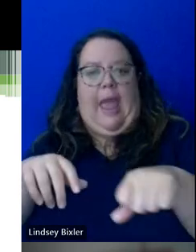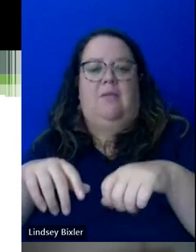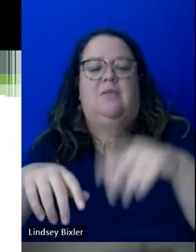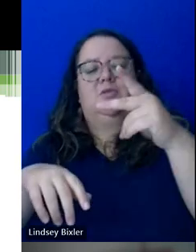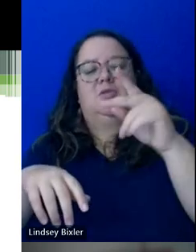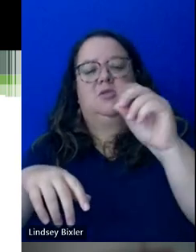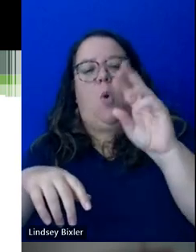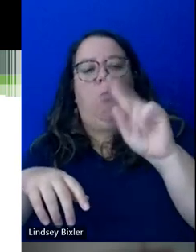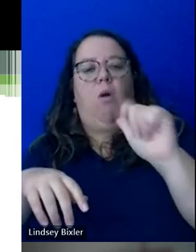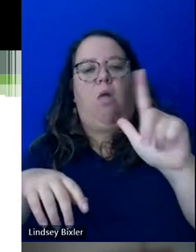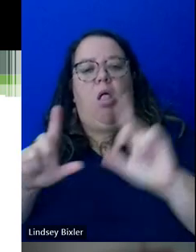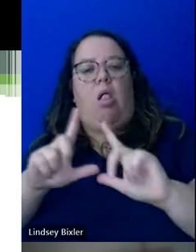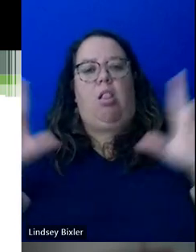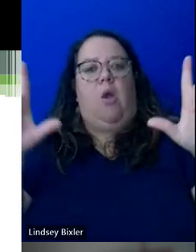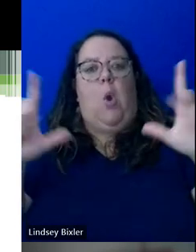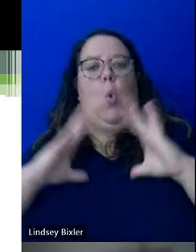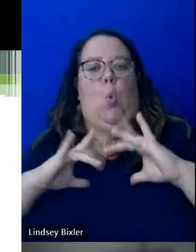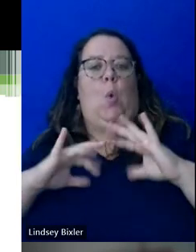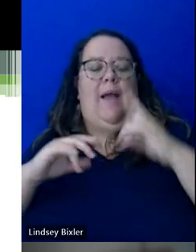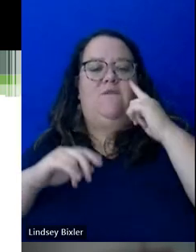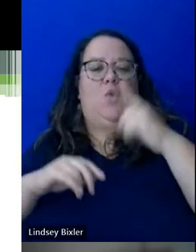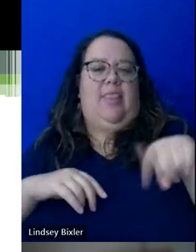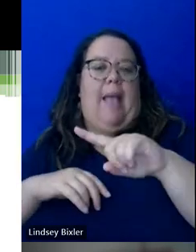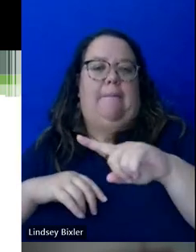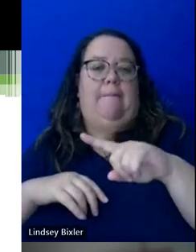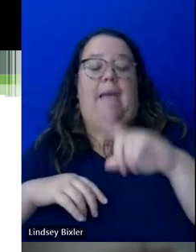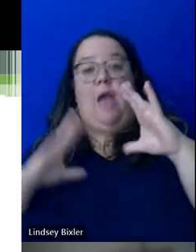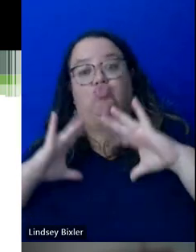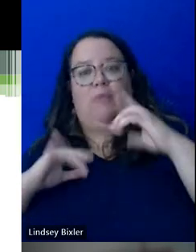very robust for them as well as for faculty.